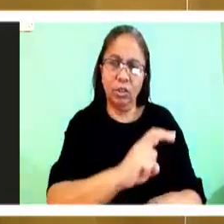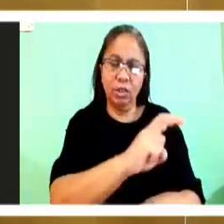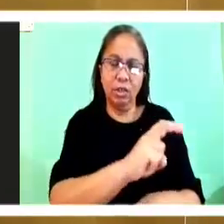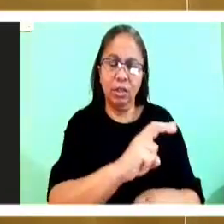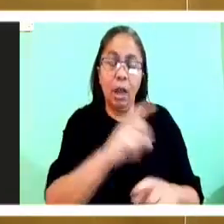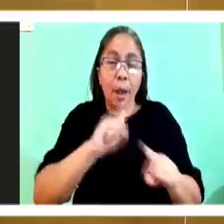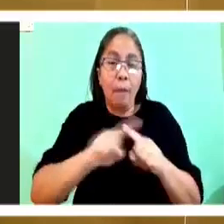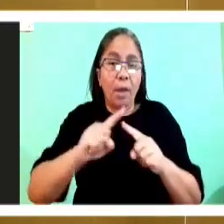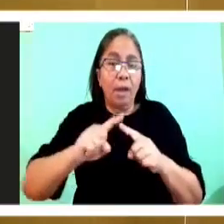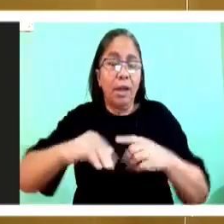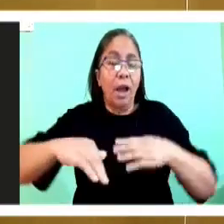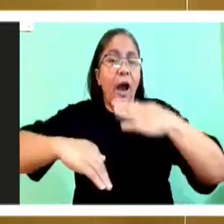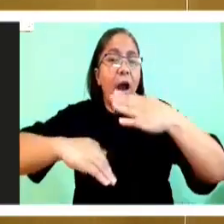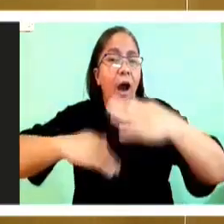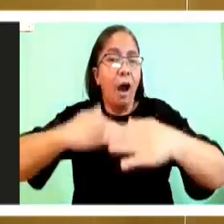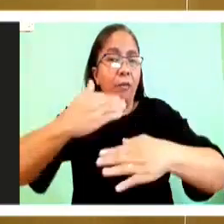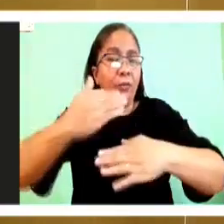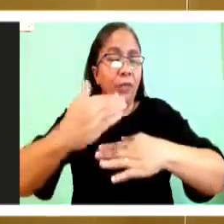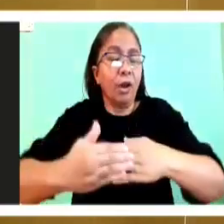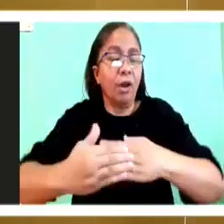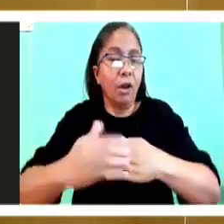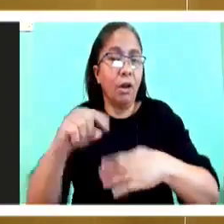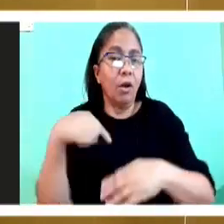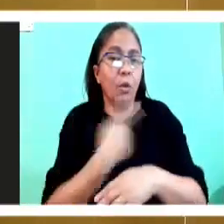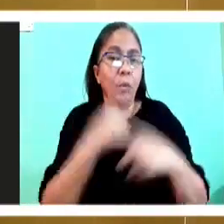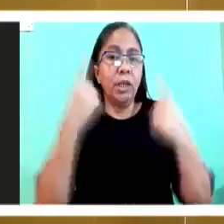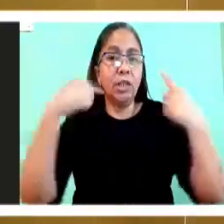only come if we are willing to be